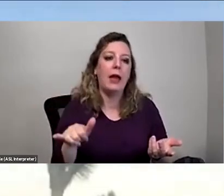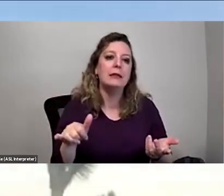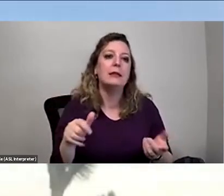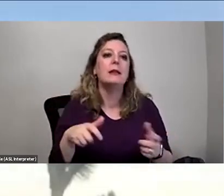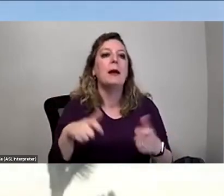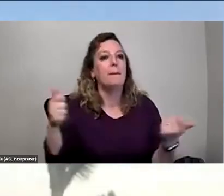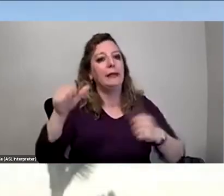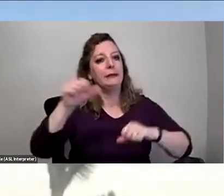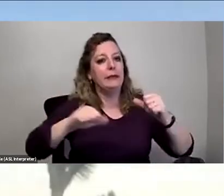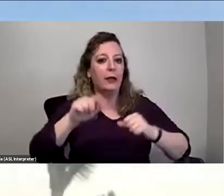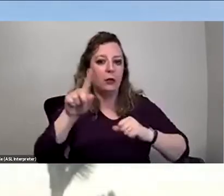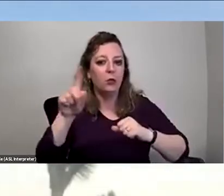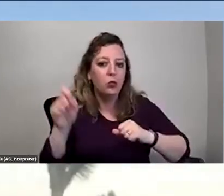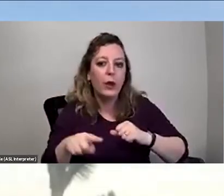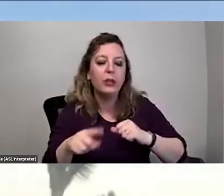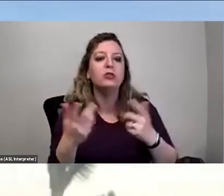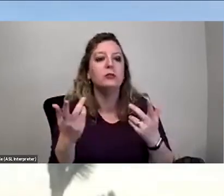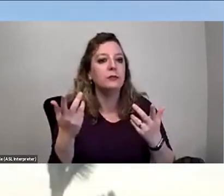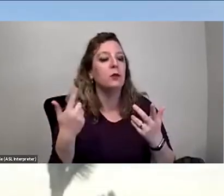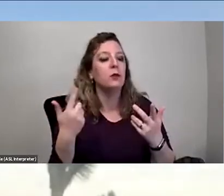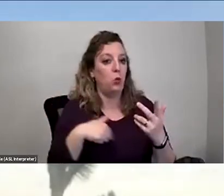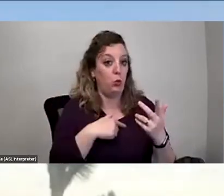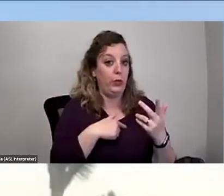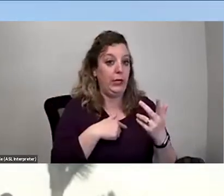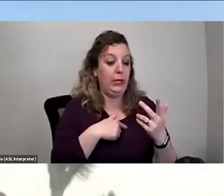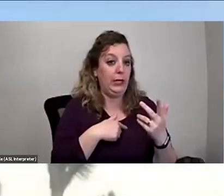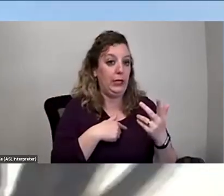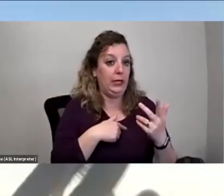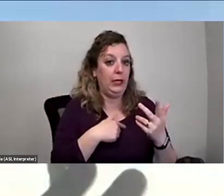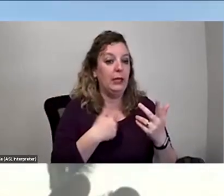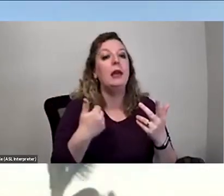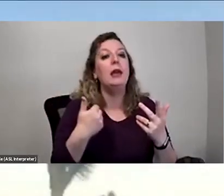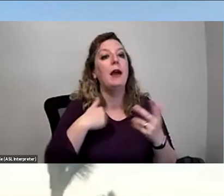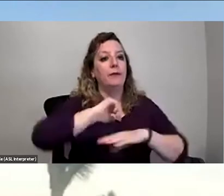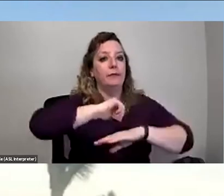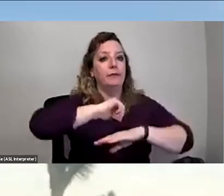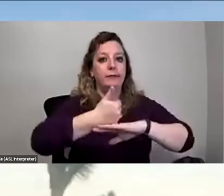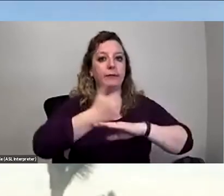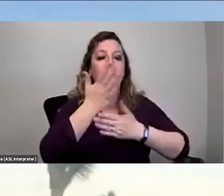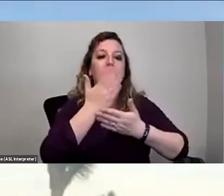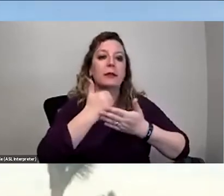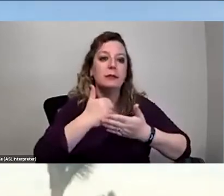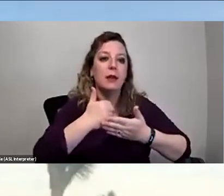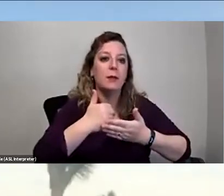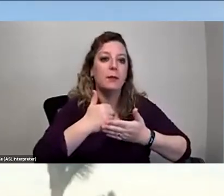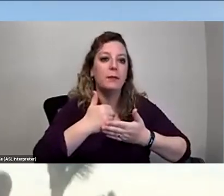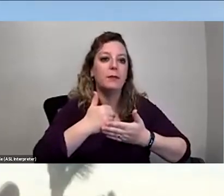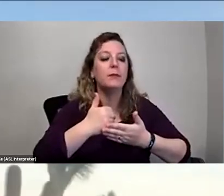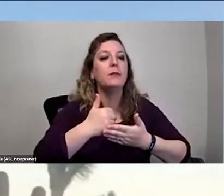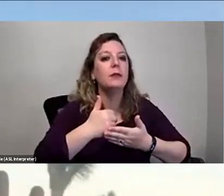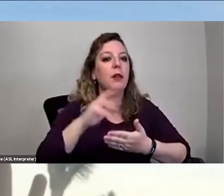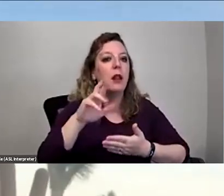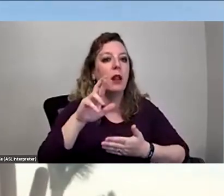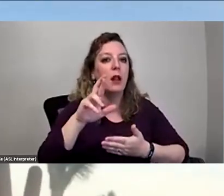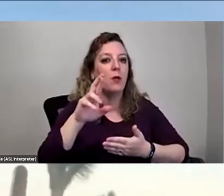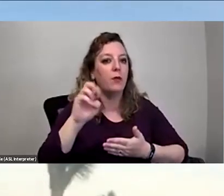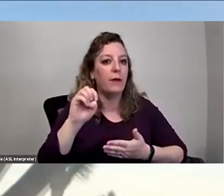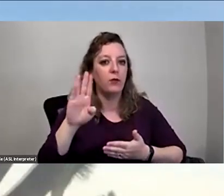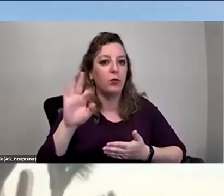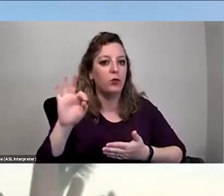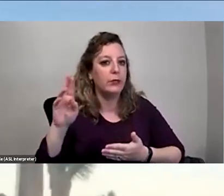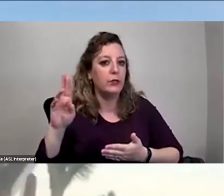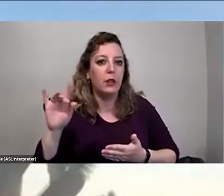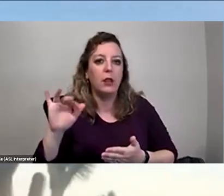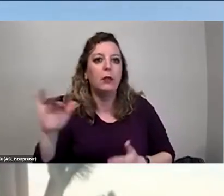scientific question right now. And we, we are, um, we have established some, they call it refugia, some areas where